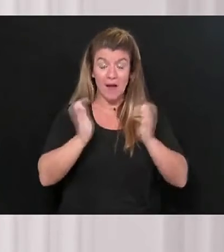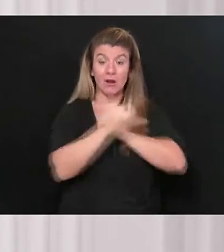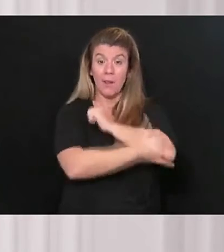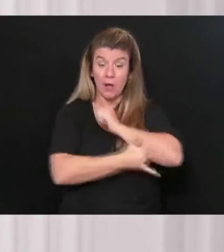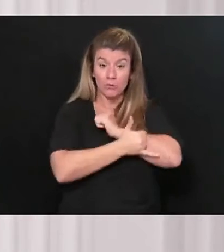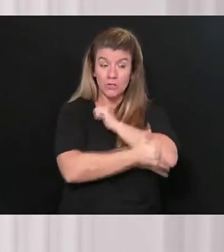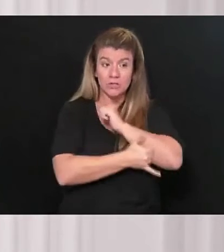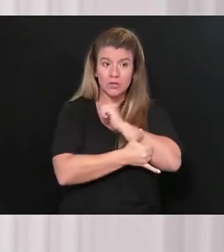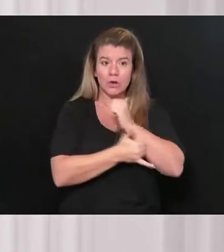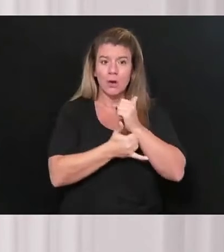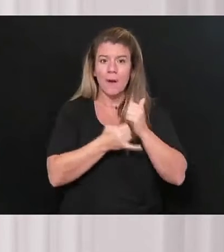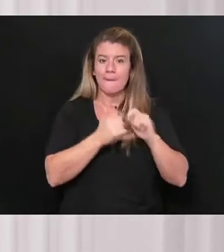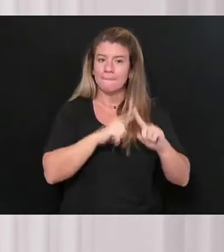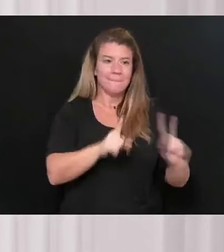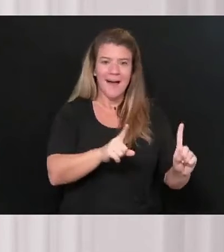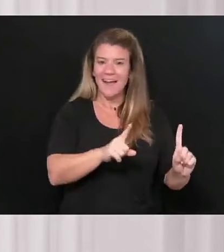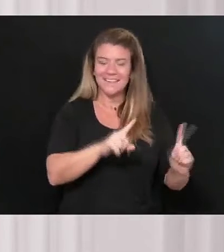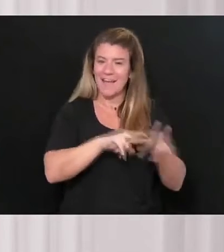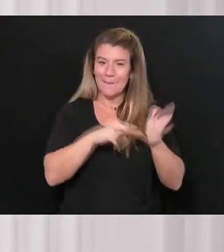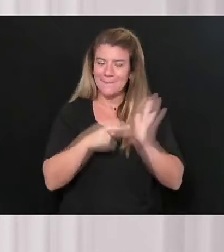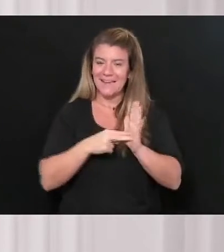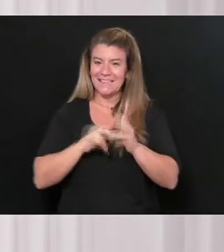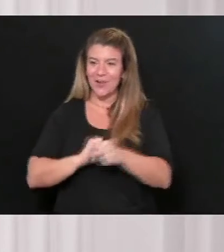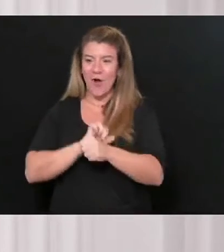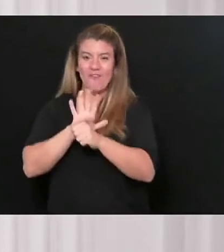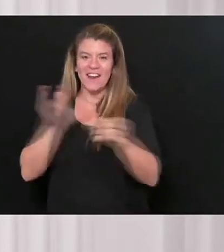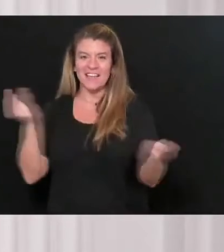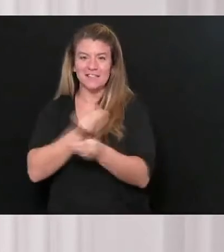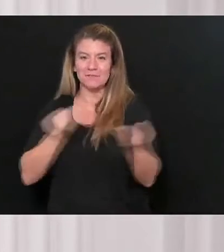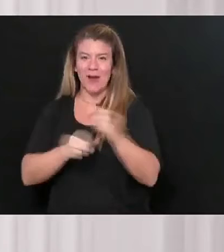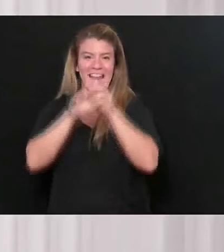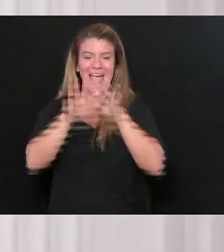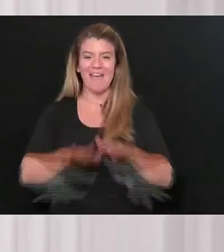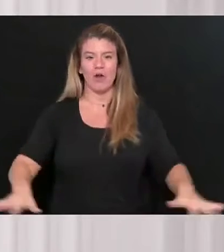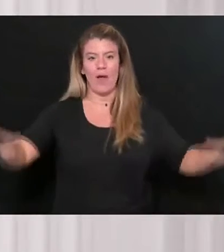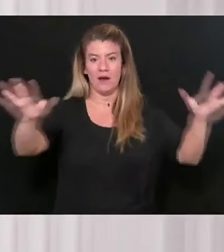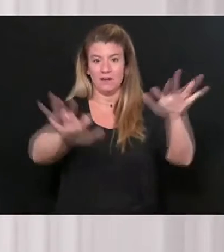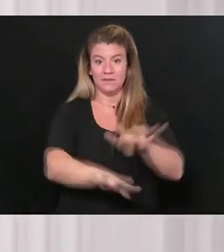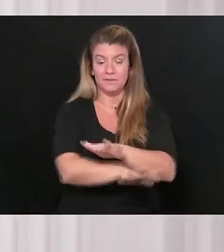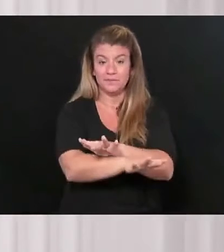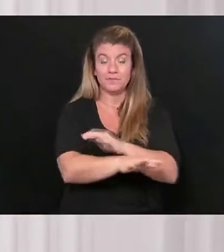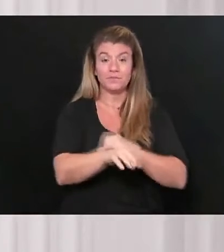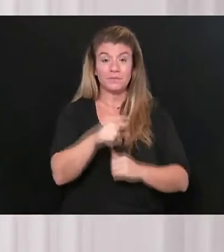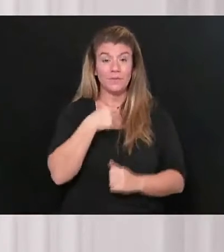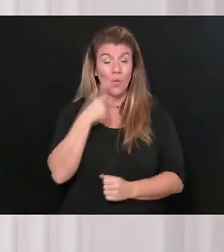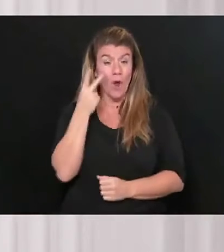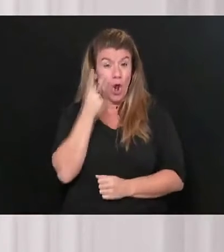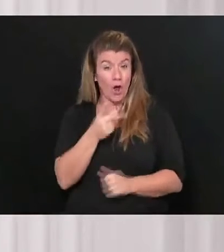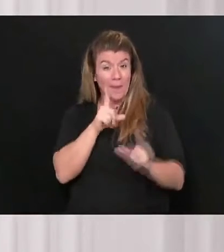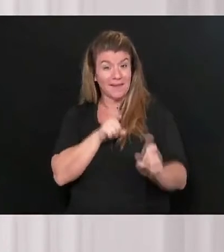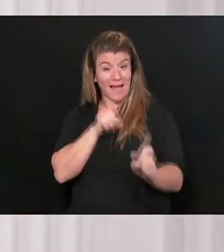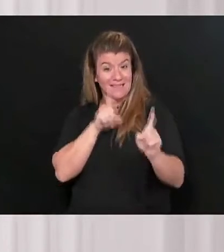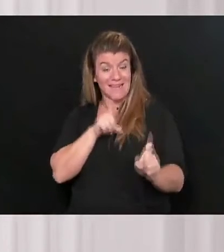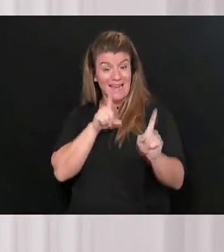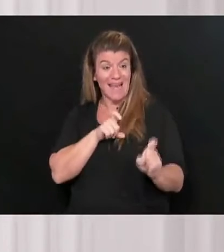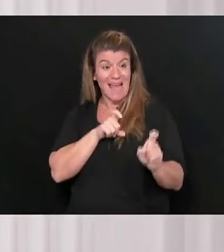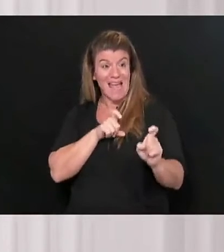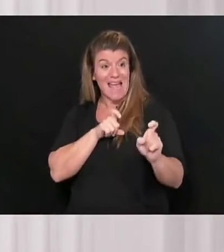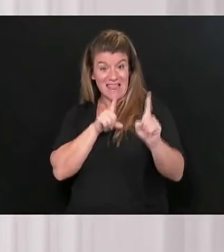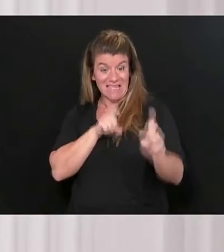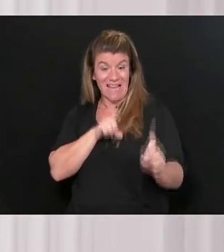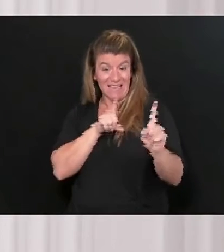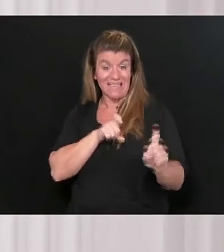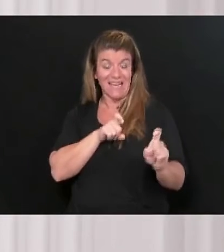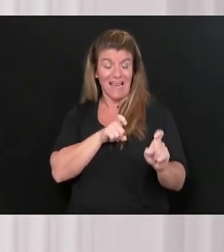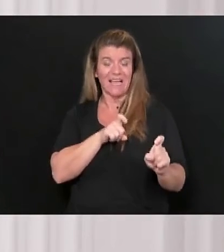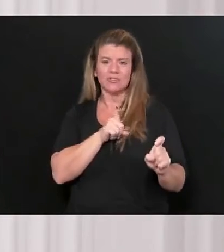spreading everywhere. And as we look at our testing, we know that our testing is a real cornerstone